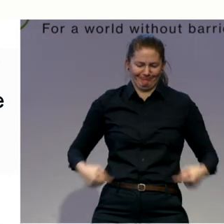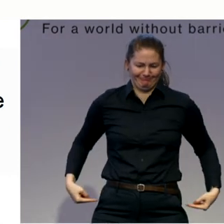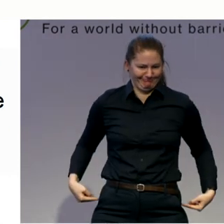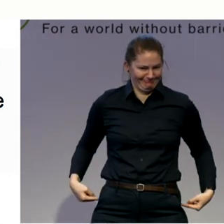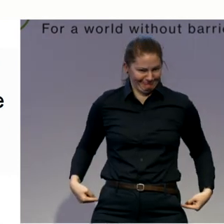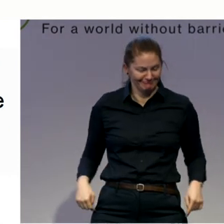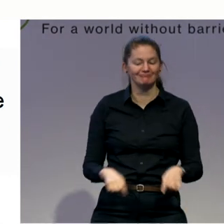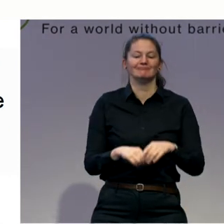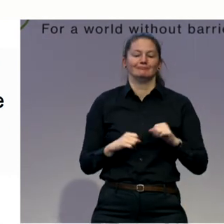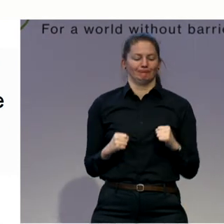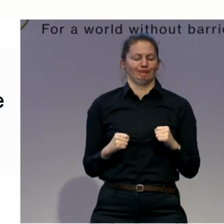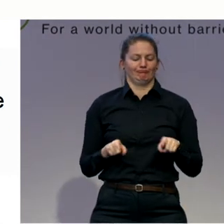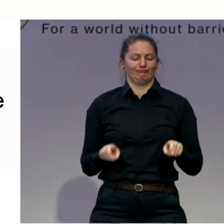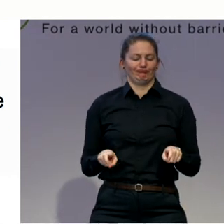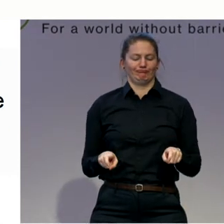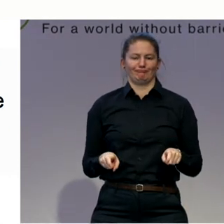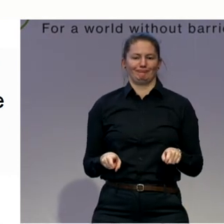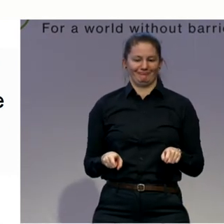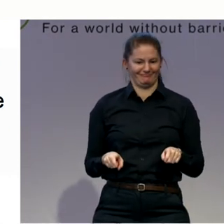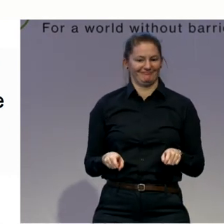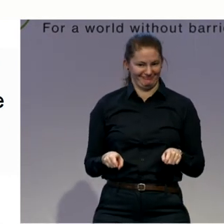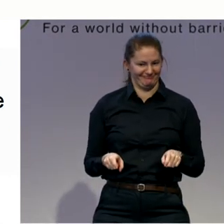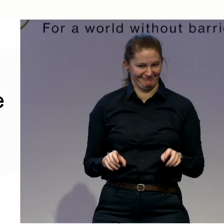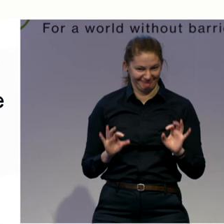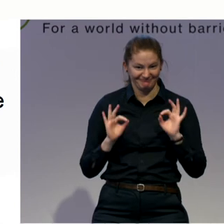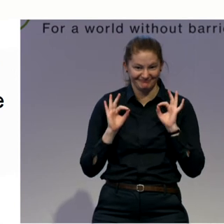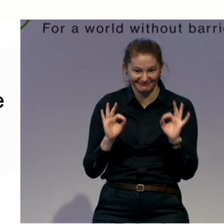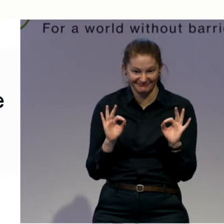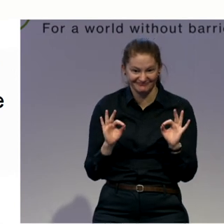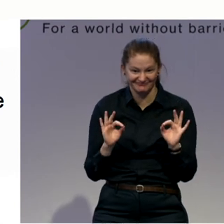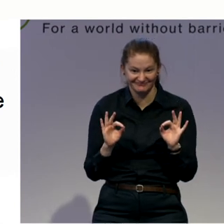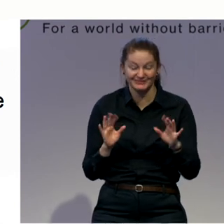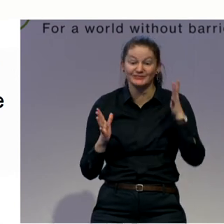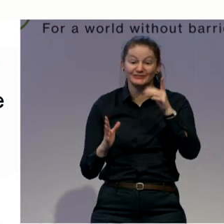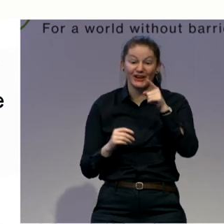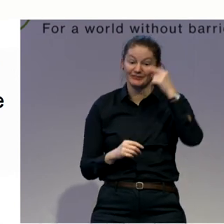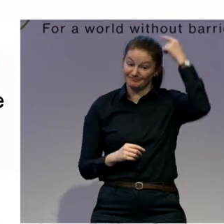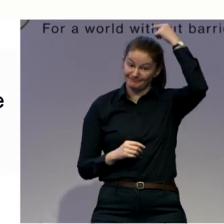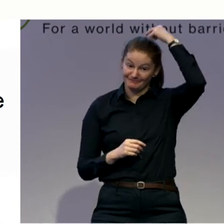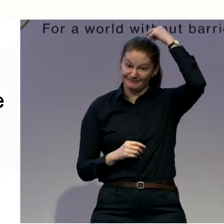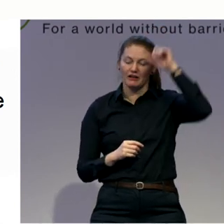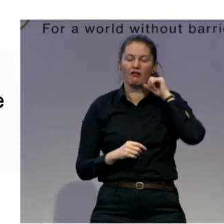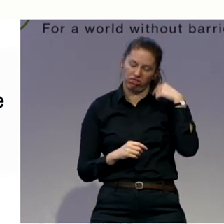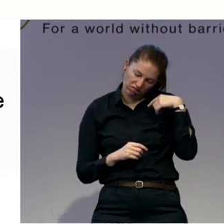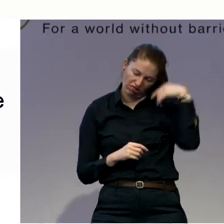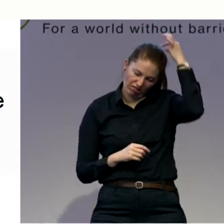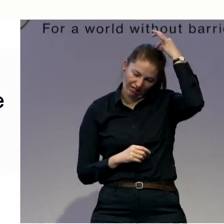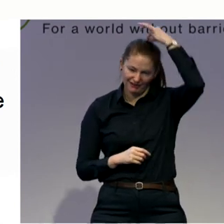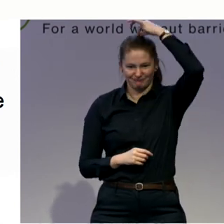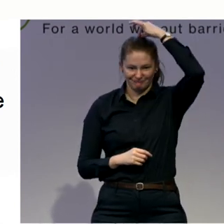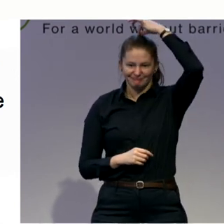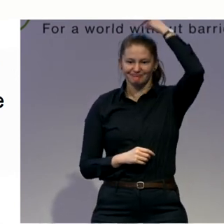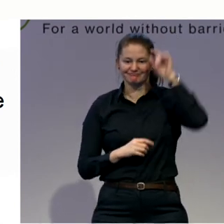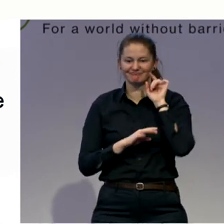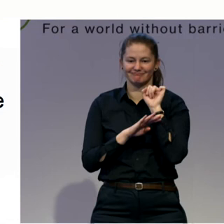Sit super tall. Then find the crown of your head. It's right here where my hair is